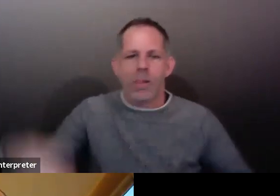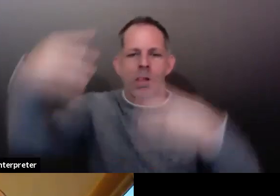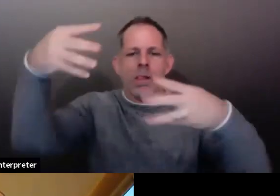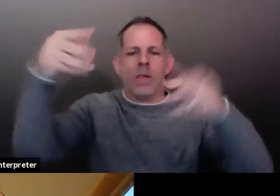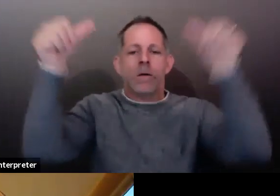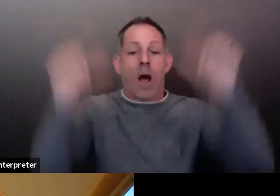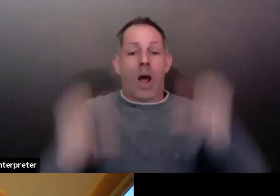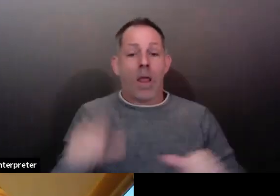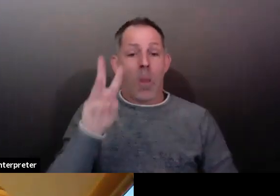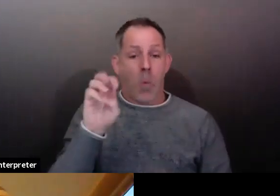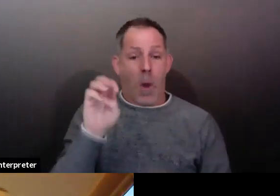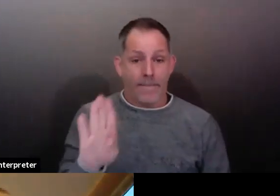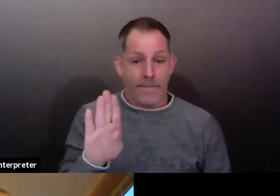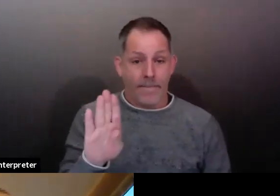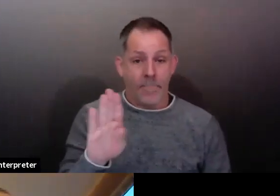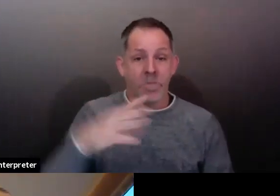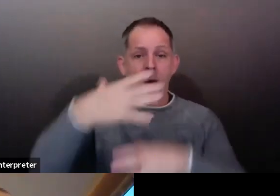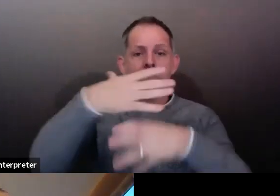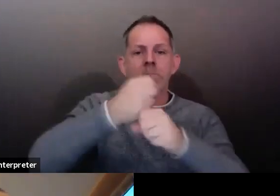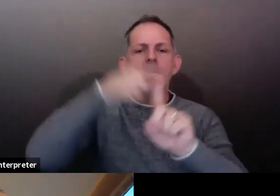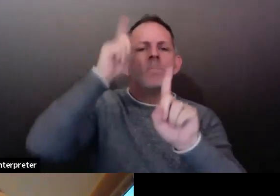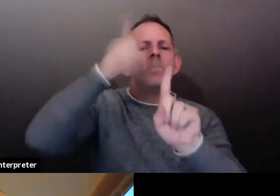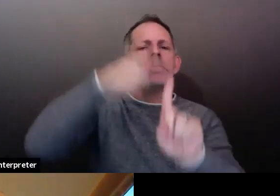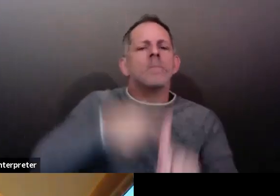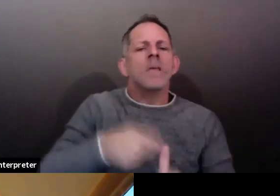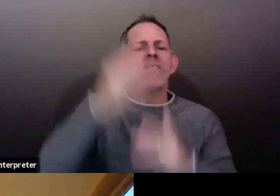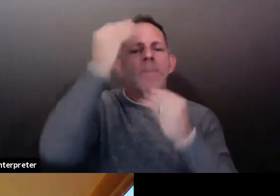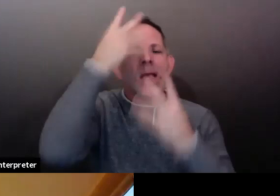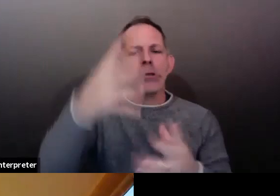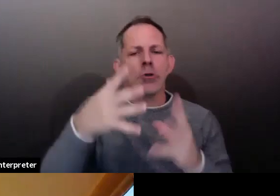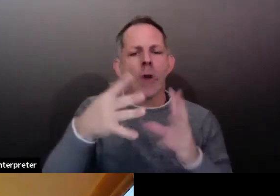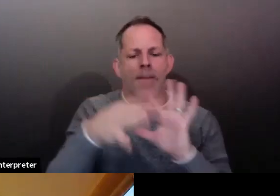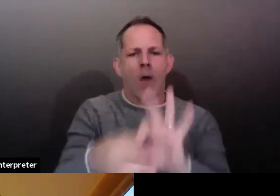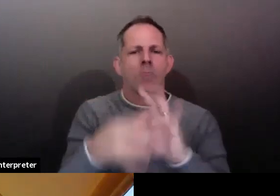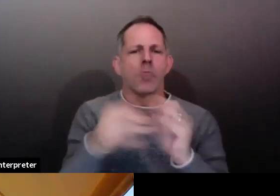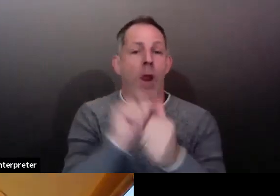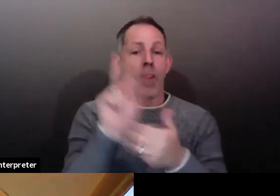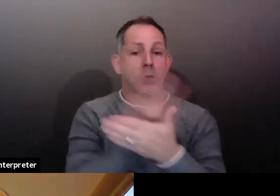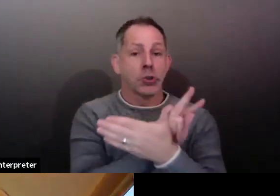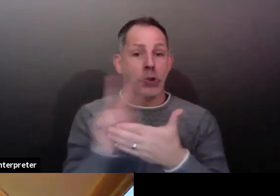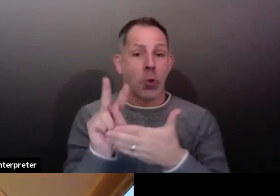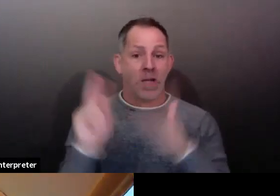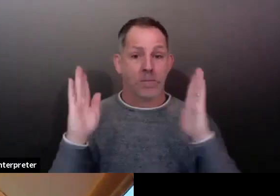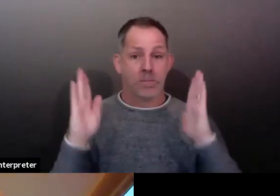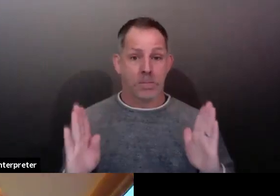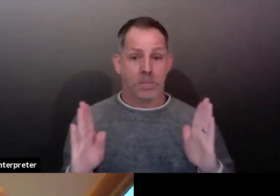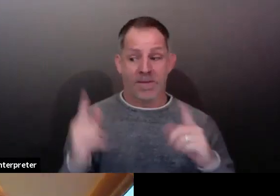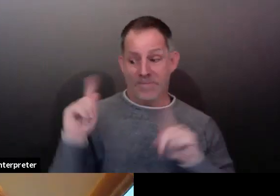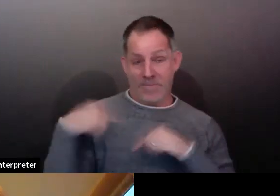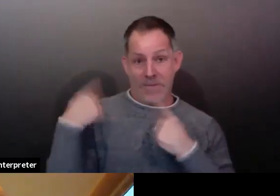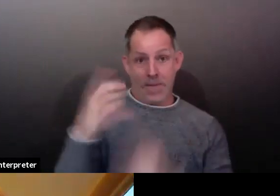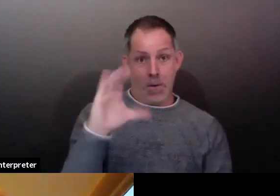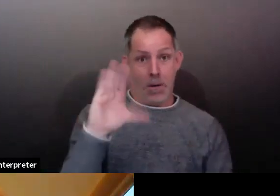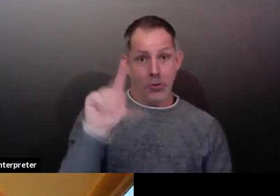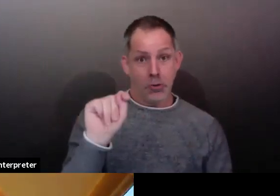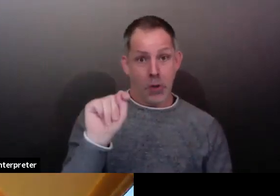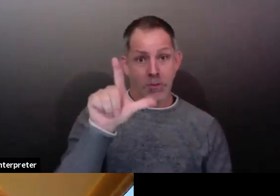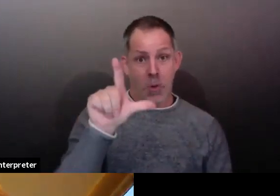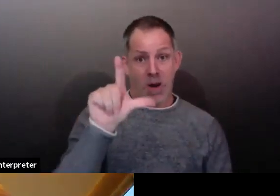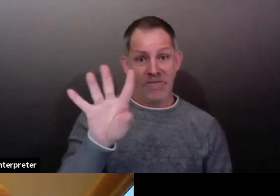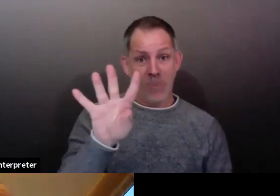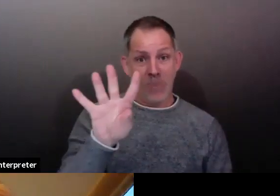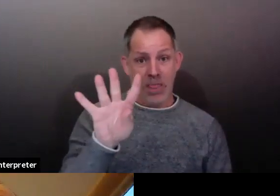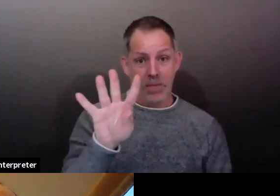the two-week period ending October 24. The weekly report is also posted at that site,